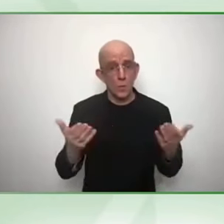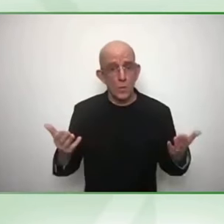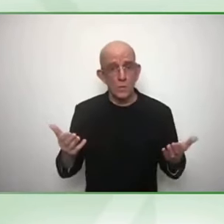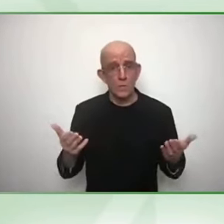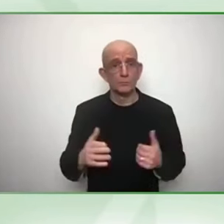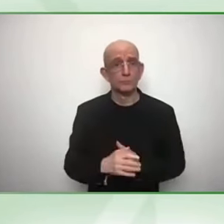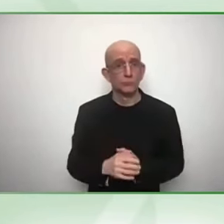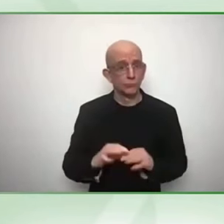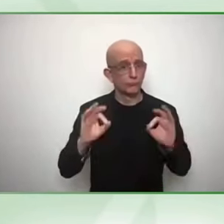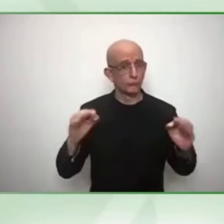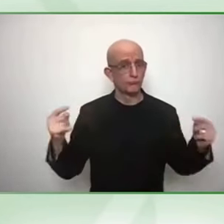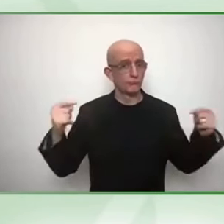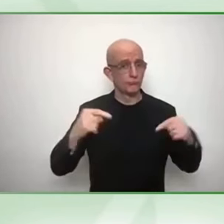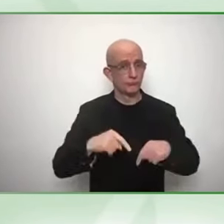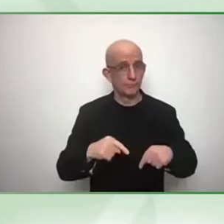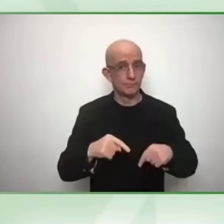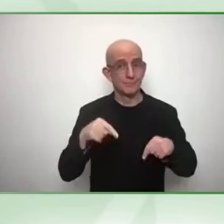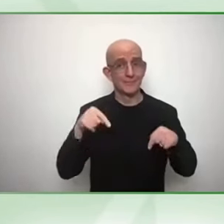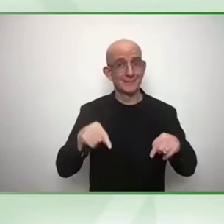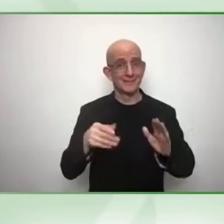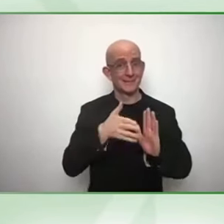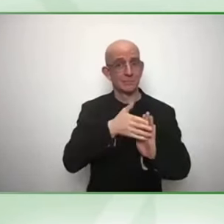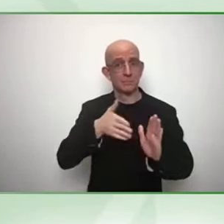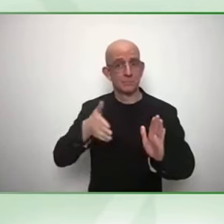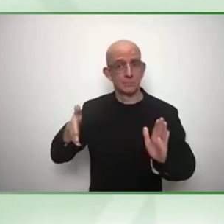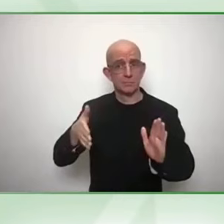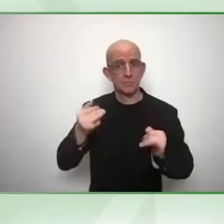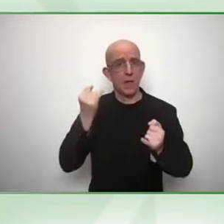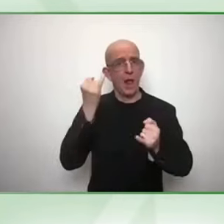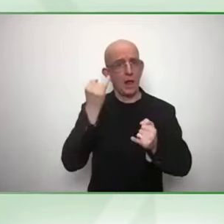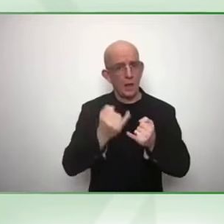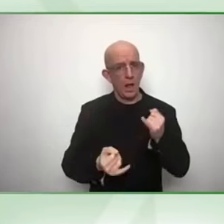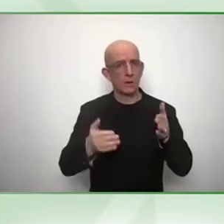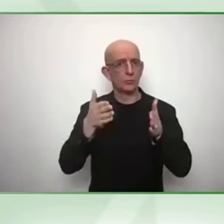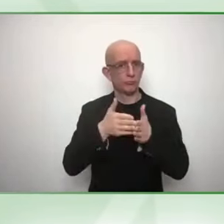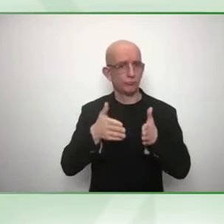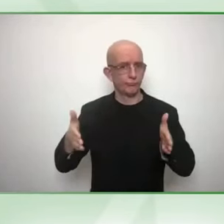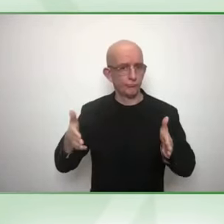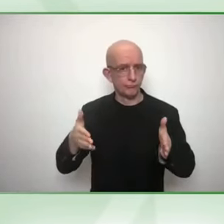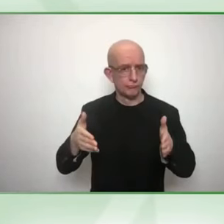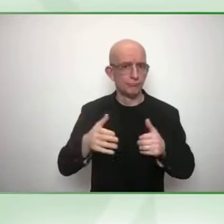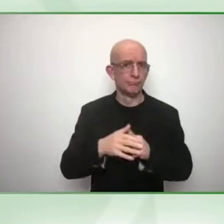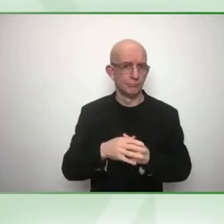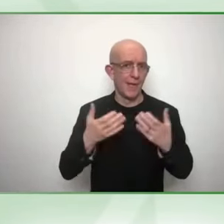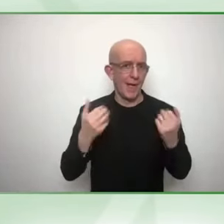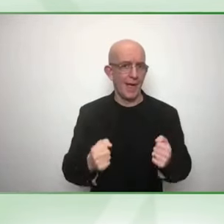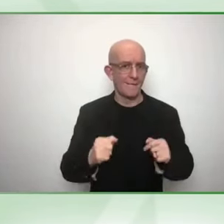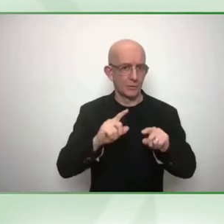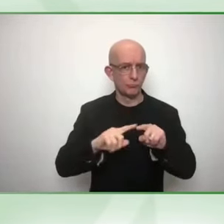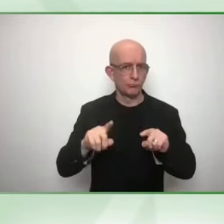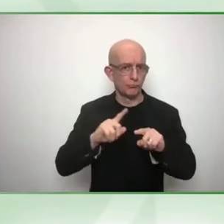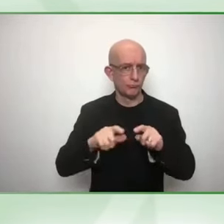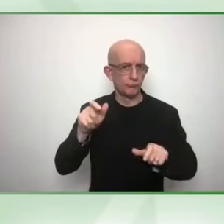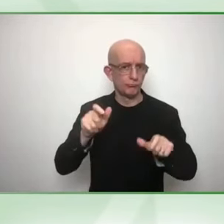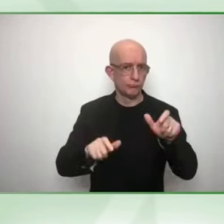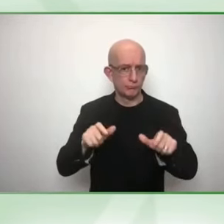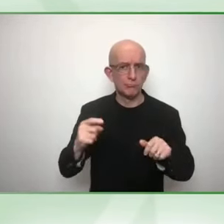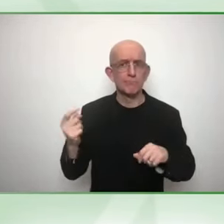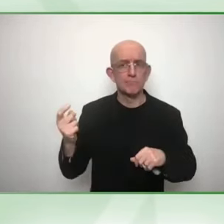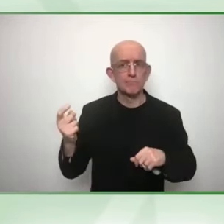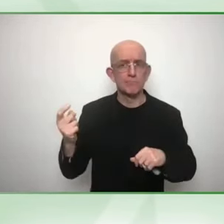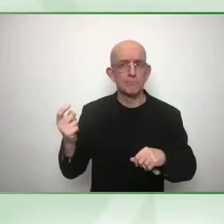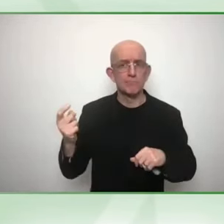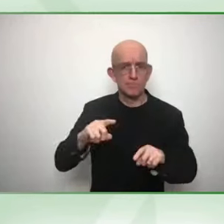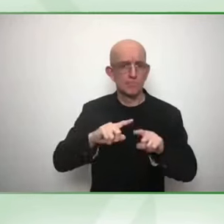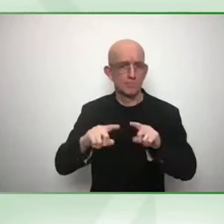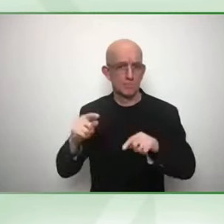moderating the session today. I'm wearing a blue suit with a UN SDG lapel pin, and I'm